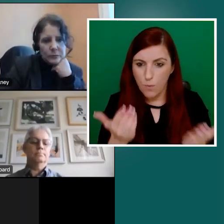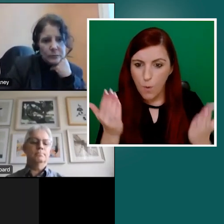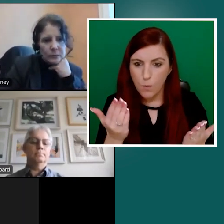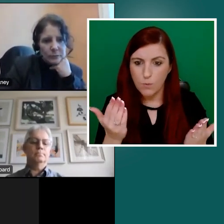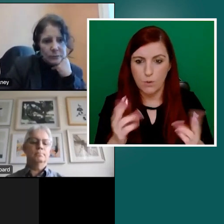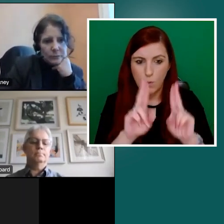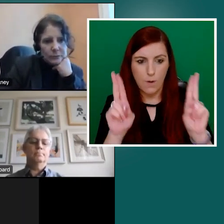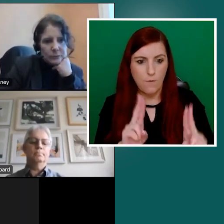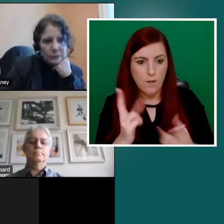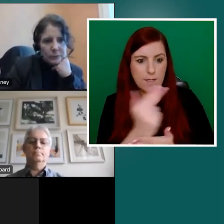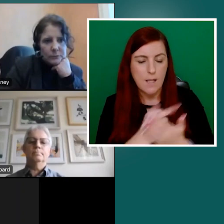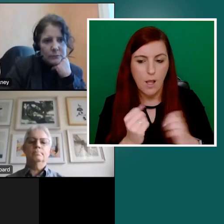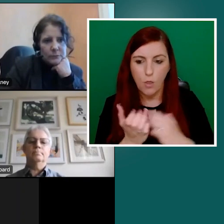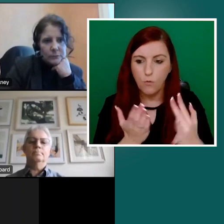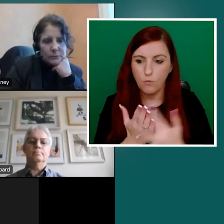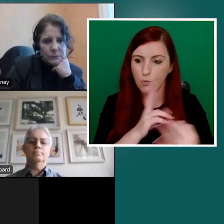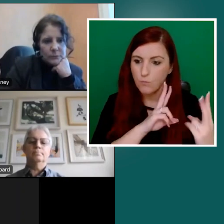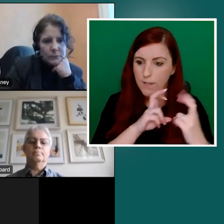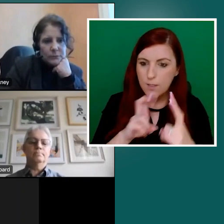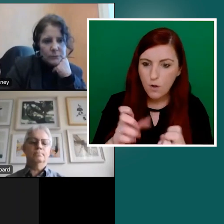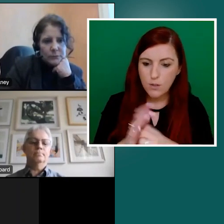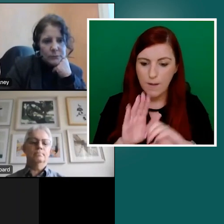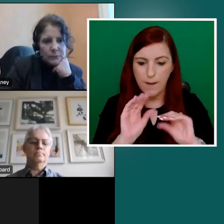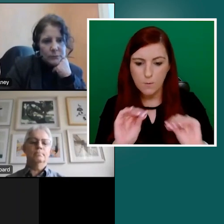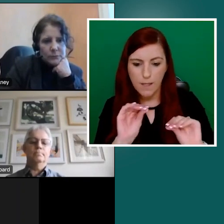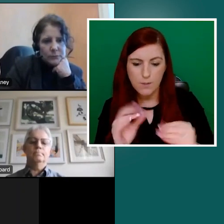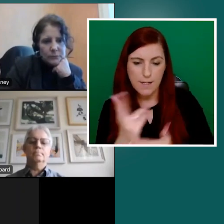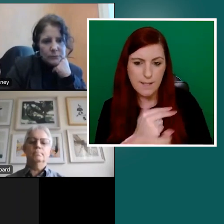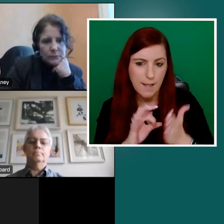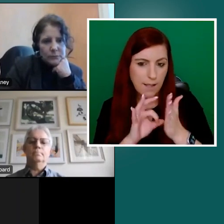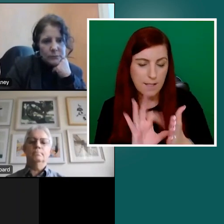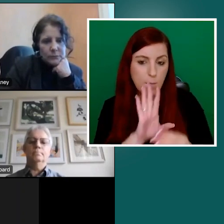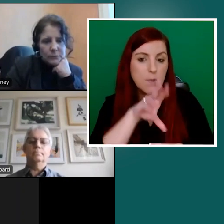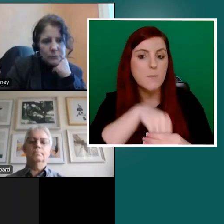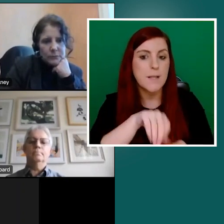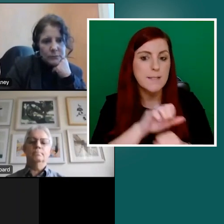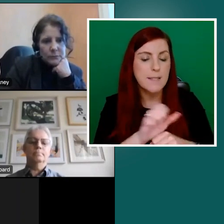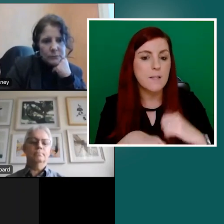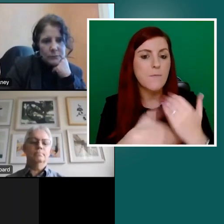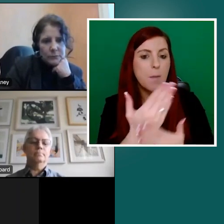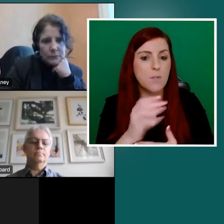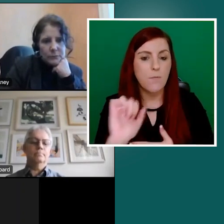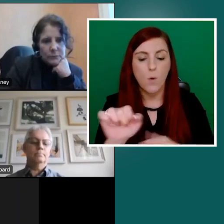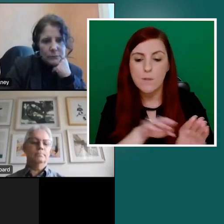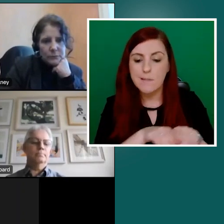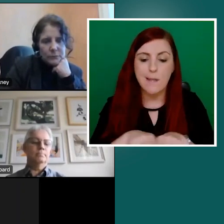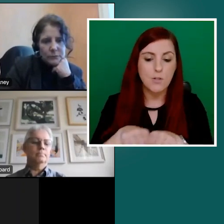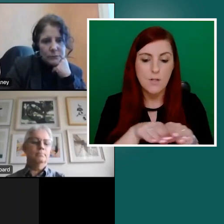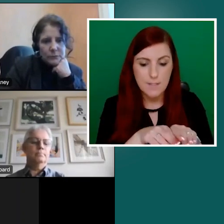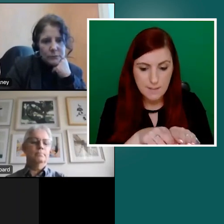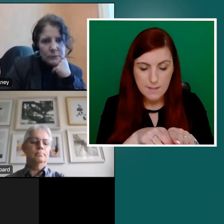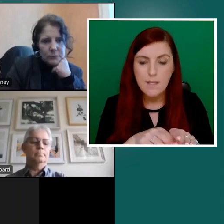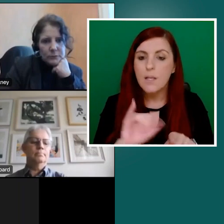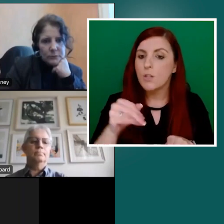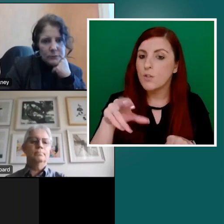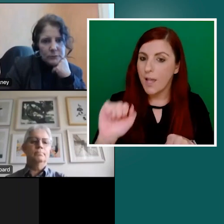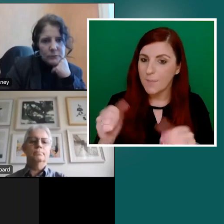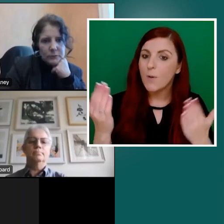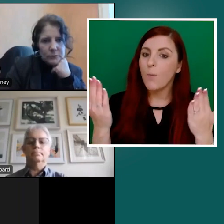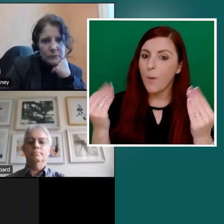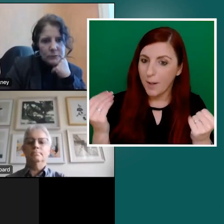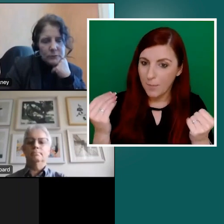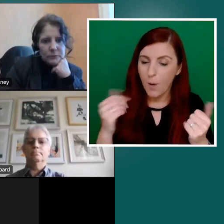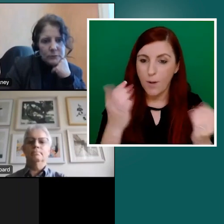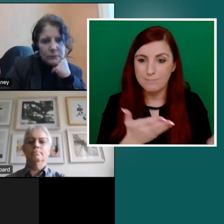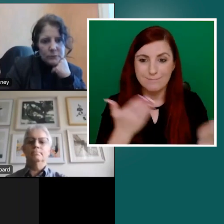through research, education and design guidance and participates in the development of those standards we're discussing. James, you're very welcome. I'm going